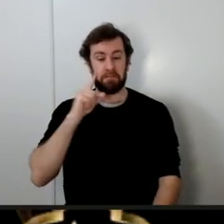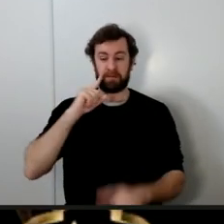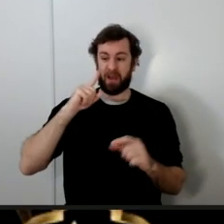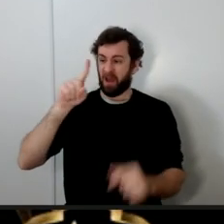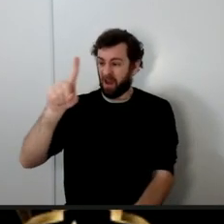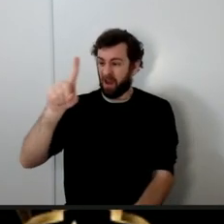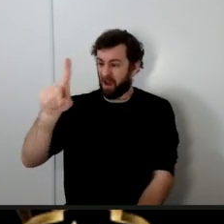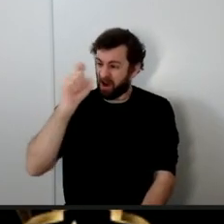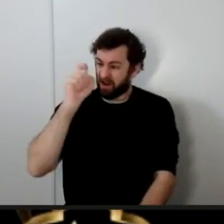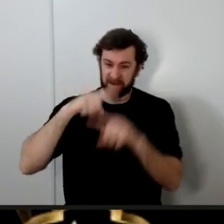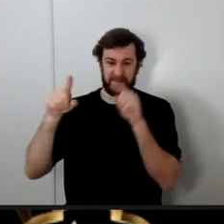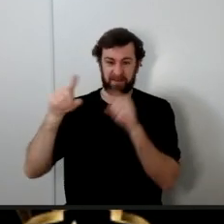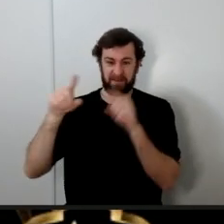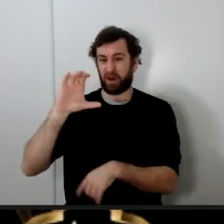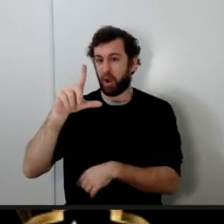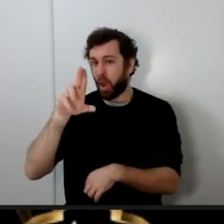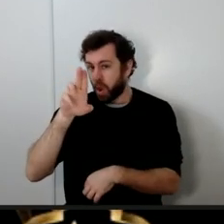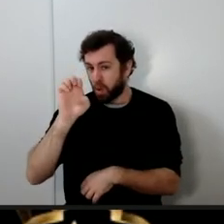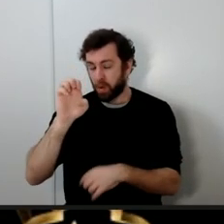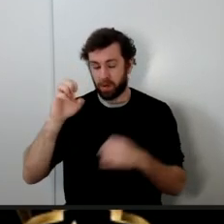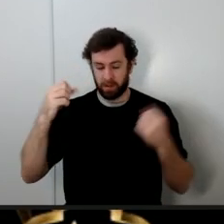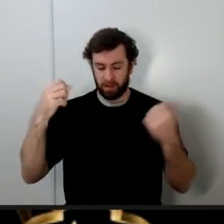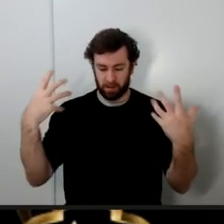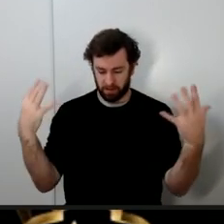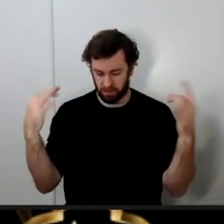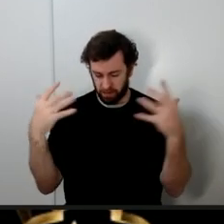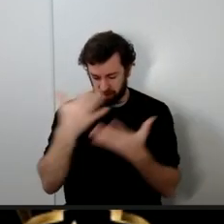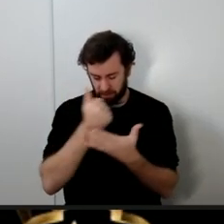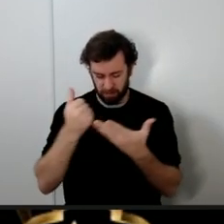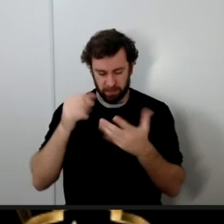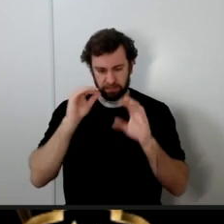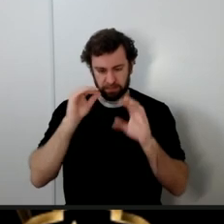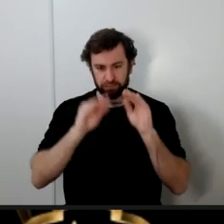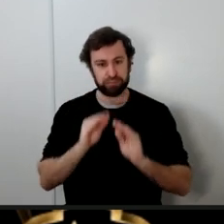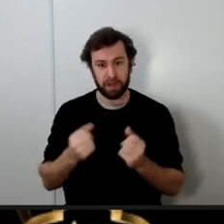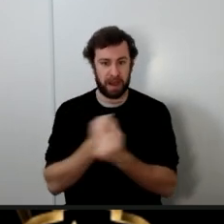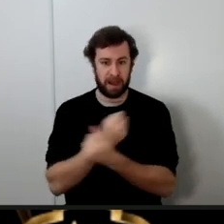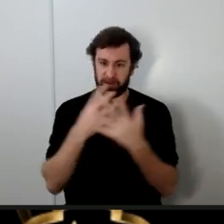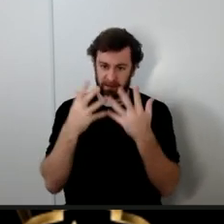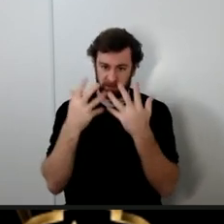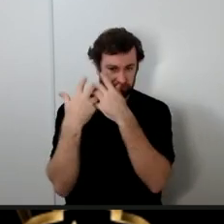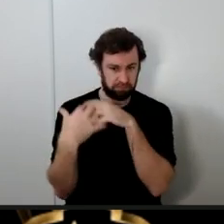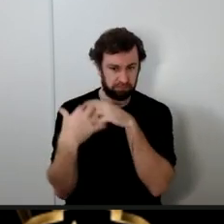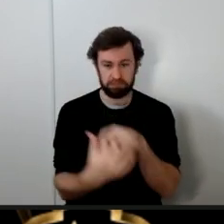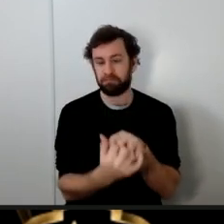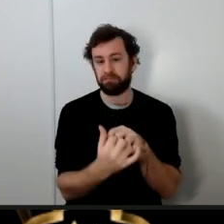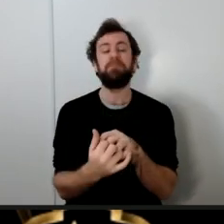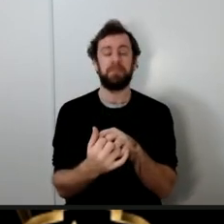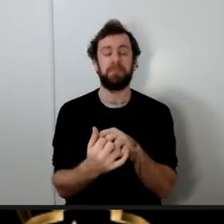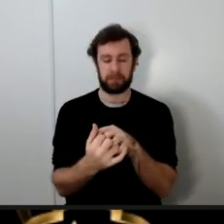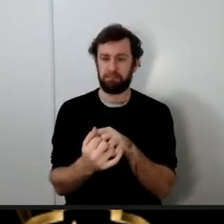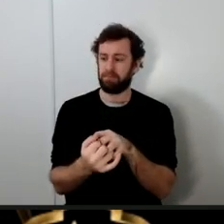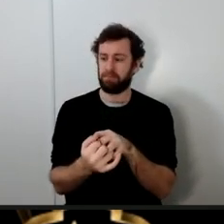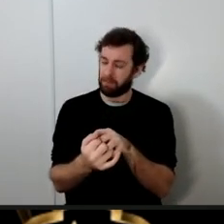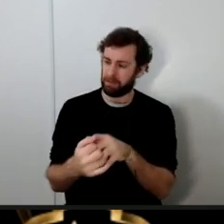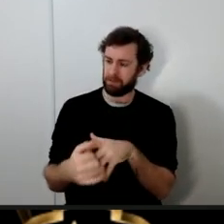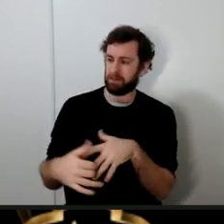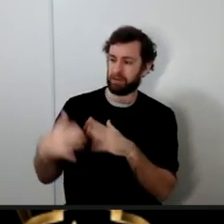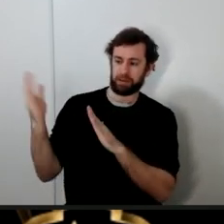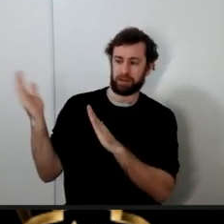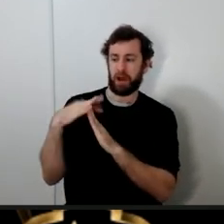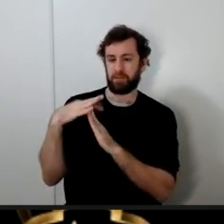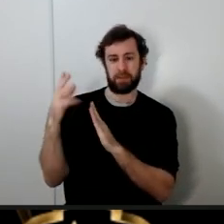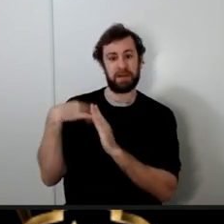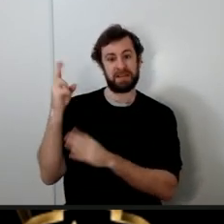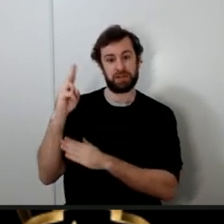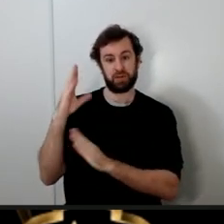together doesn't a prominent Sunni scholar a prominent Sunni historian tell us that when Abu Bakr was